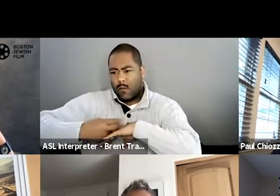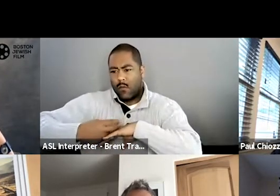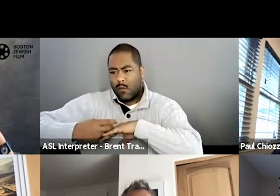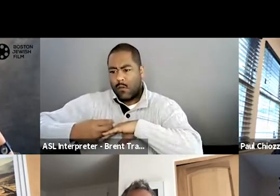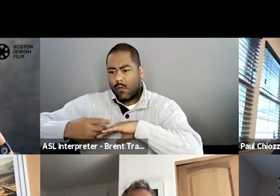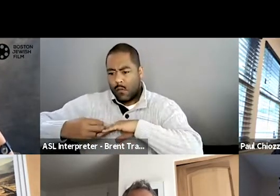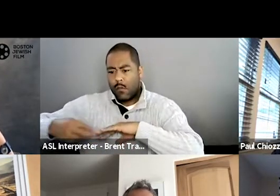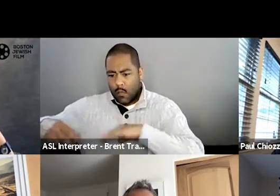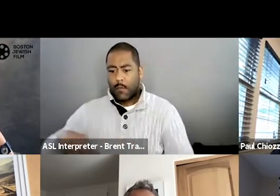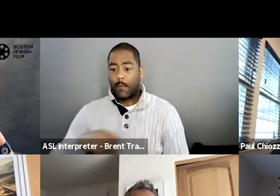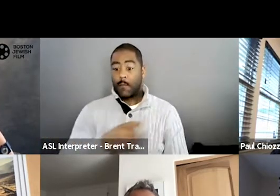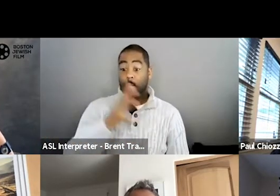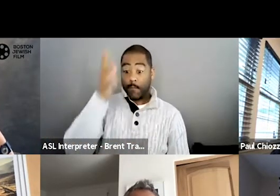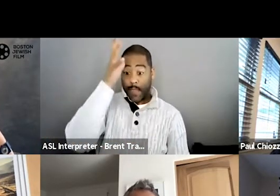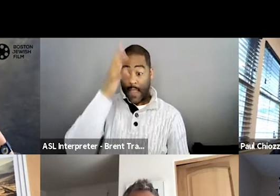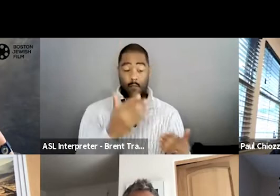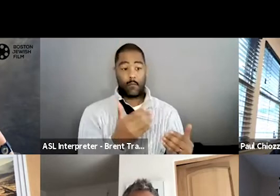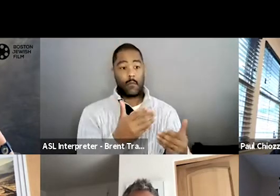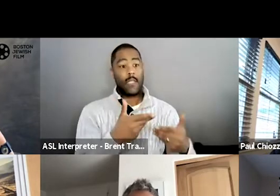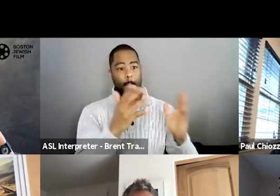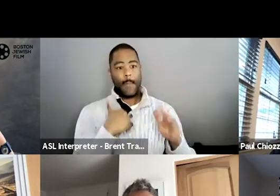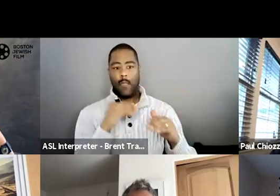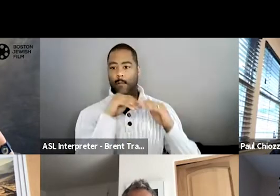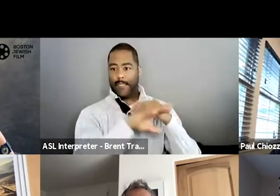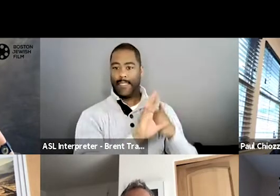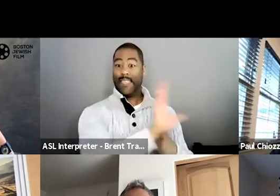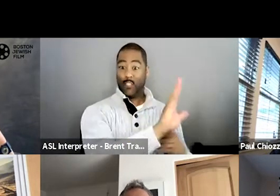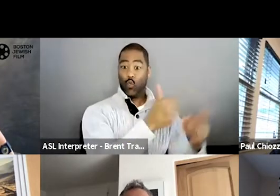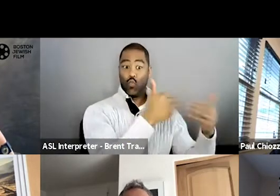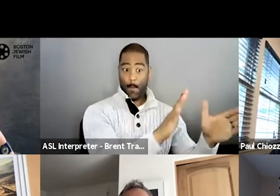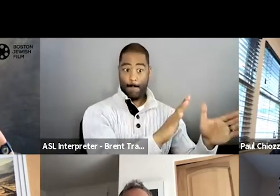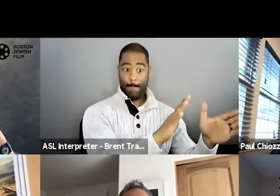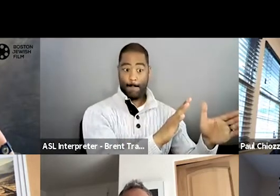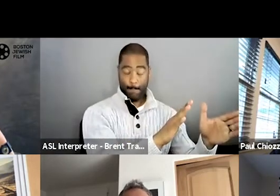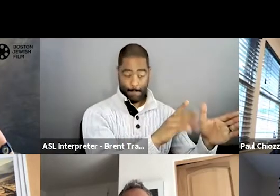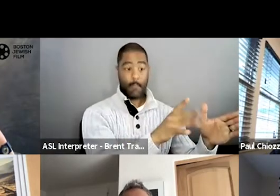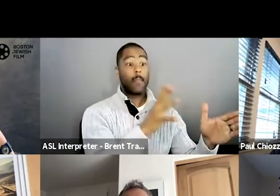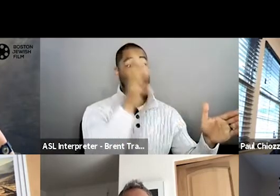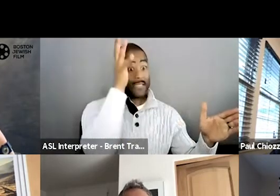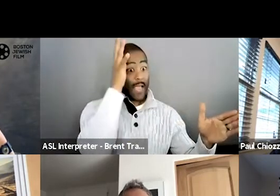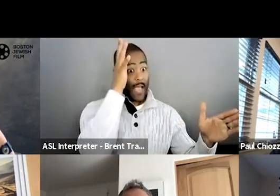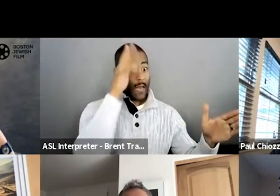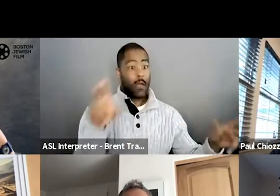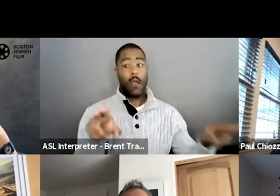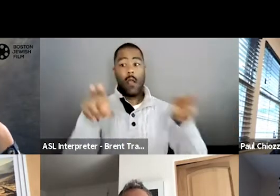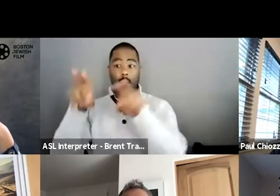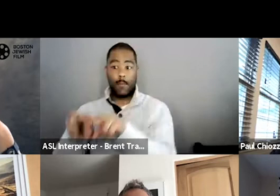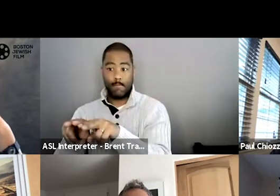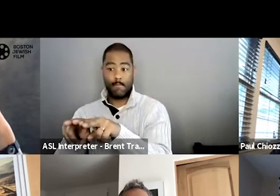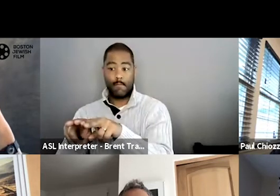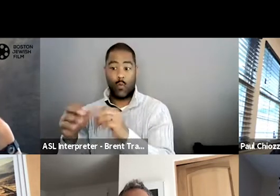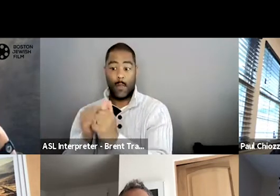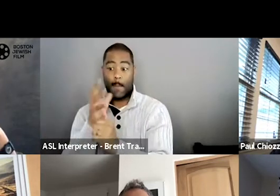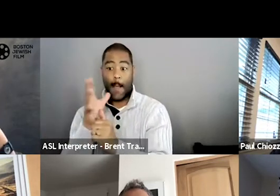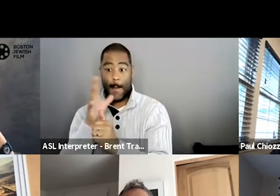bed to sleep. So I slept in his room and he, uh, went to sleep with my mom, which was difficult for him. Uh,